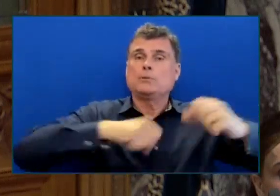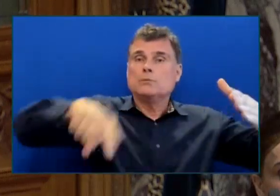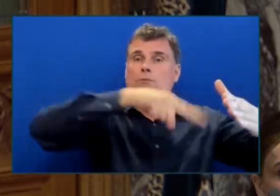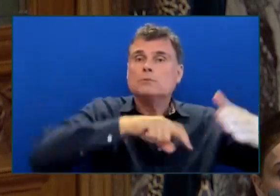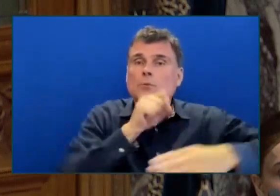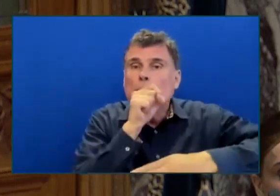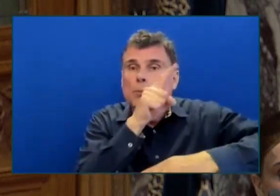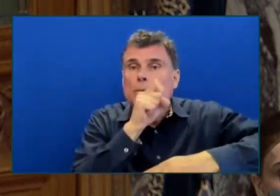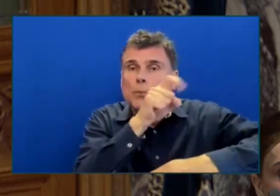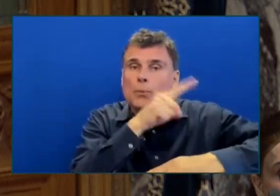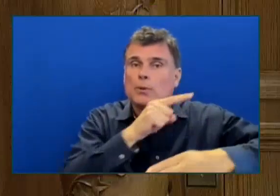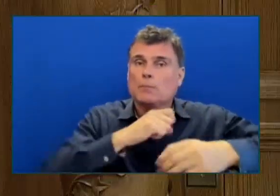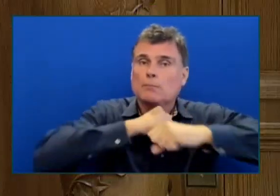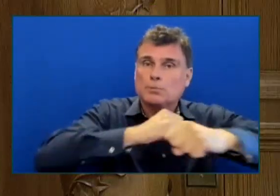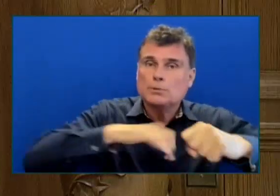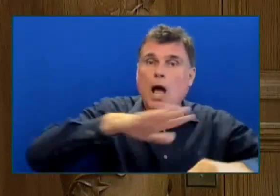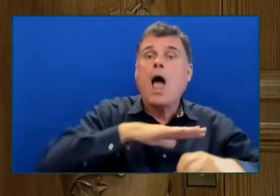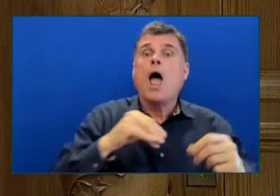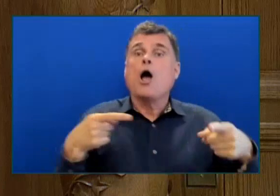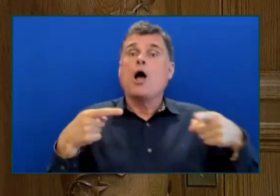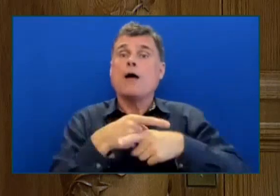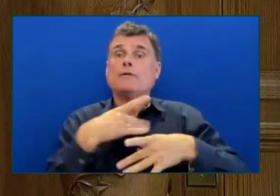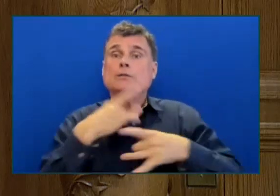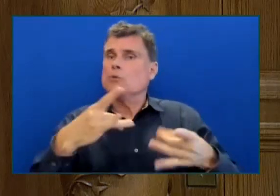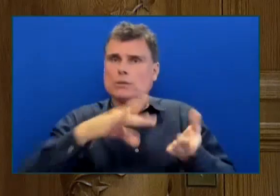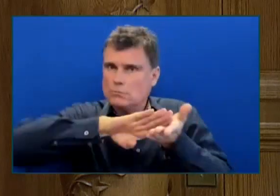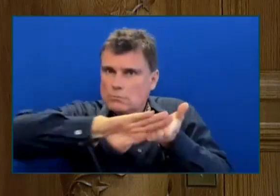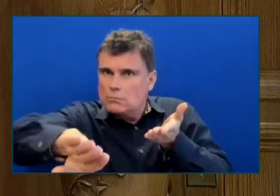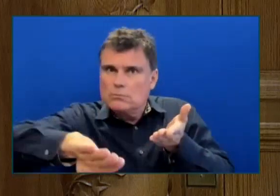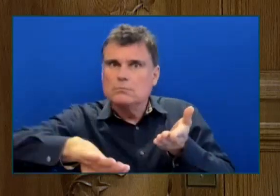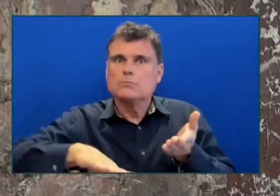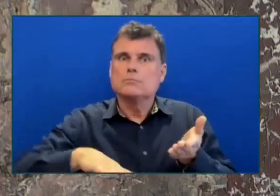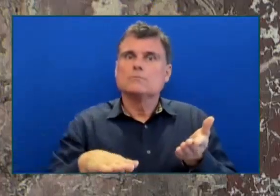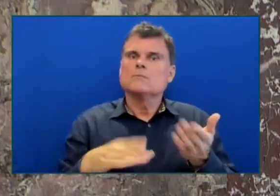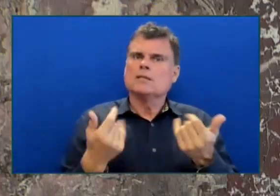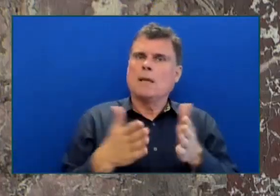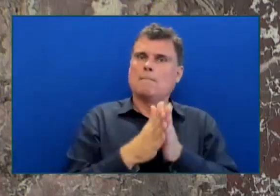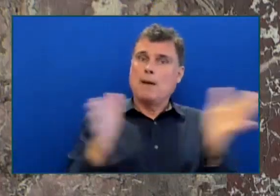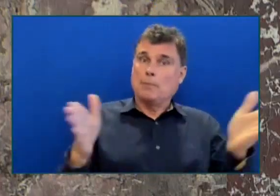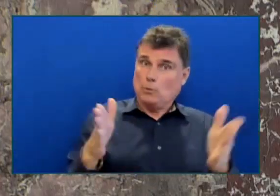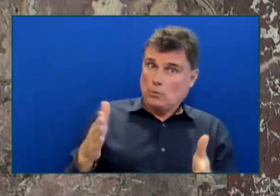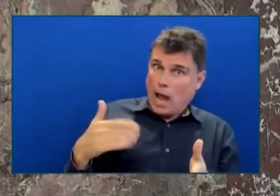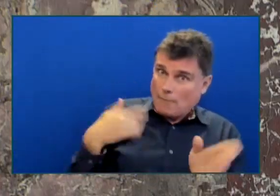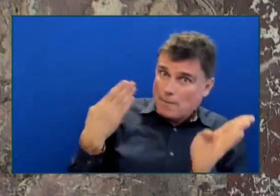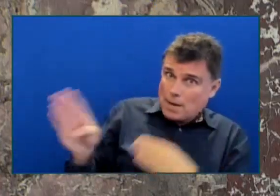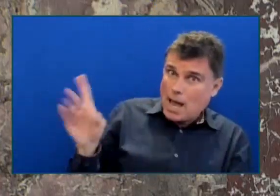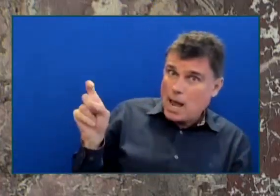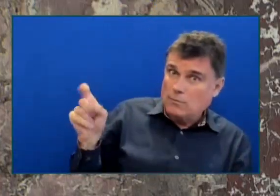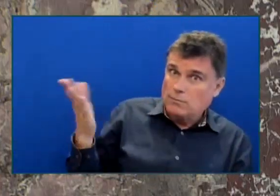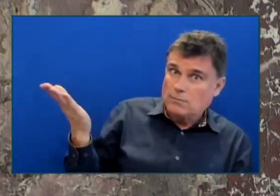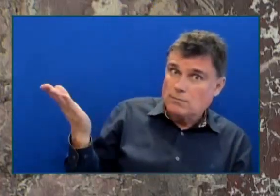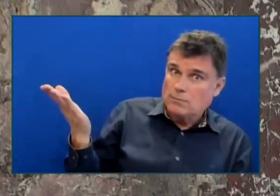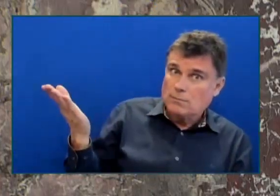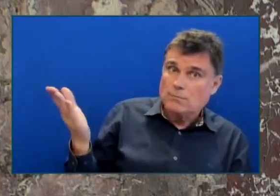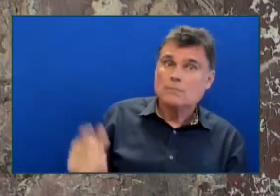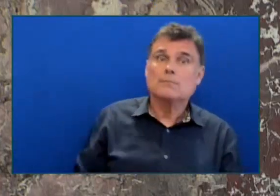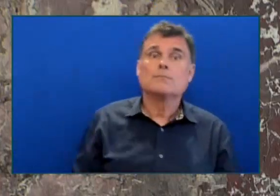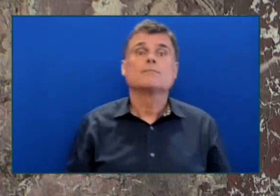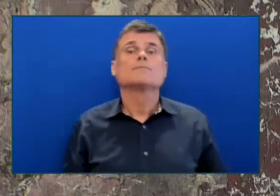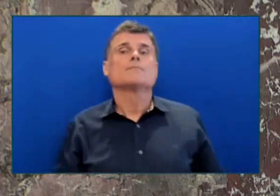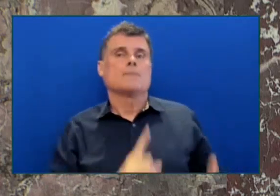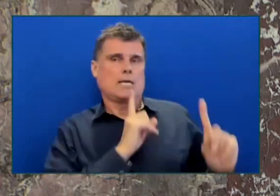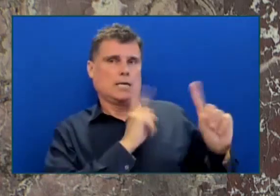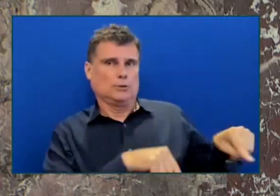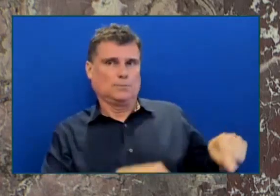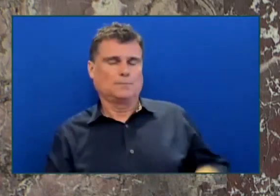agencies Premier Thank you to the member for the question This is an area where certainly our government shares an interest With